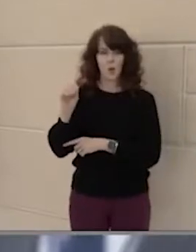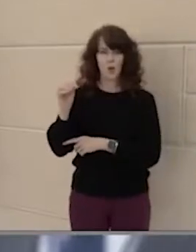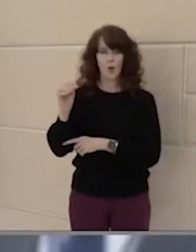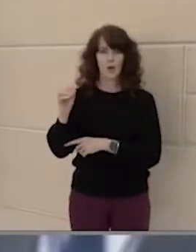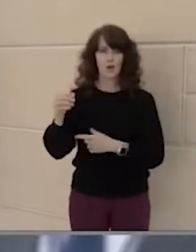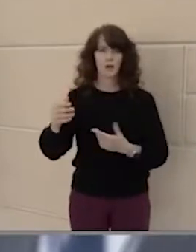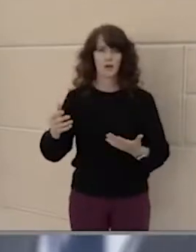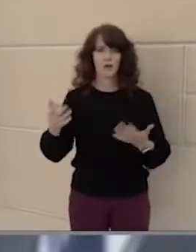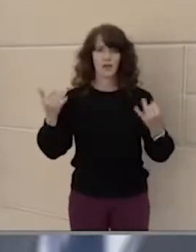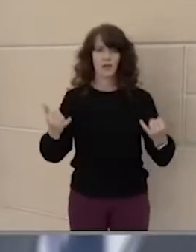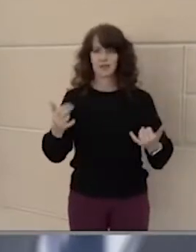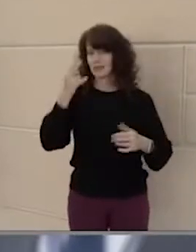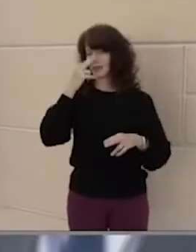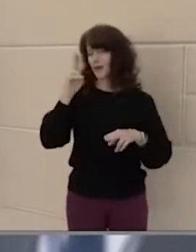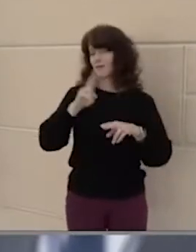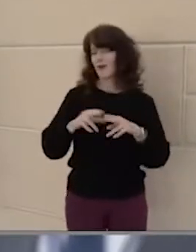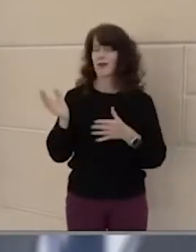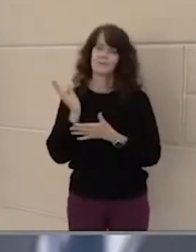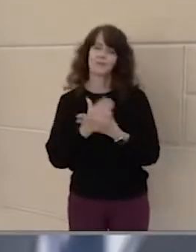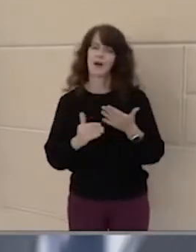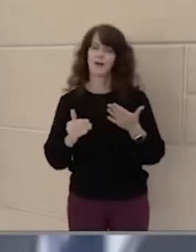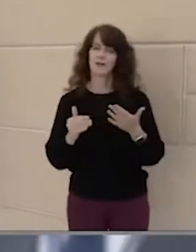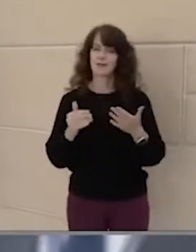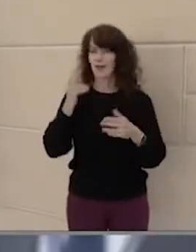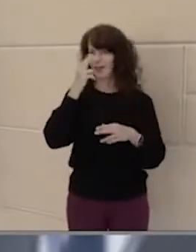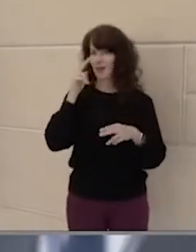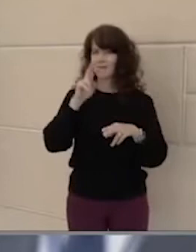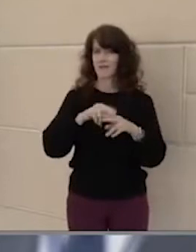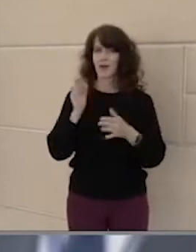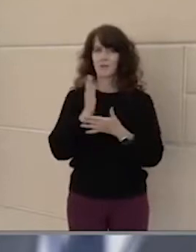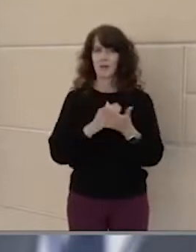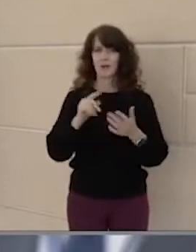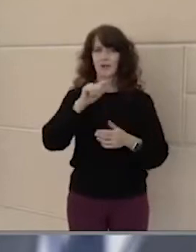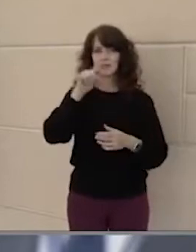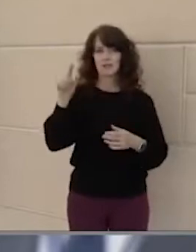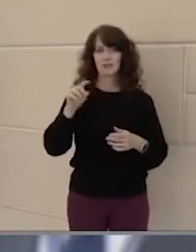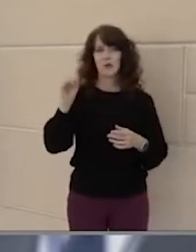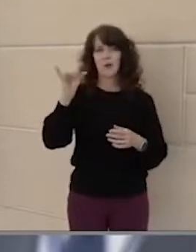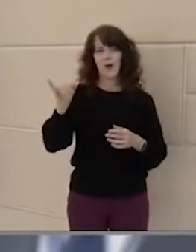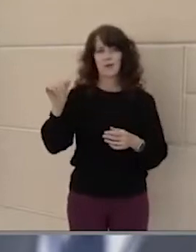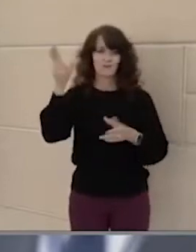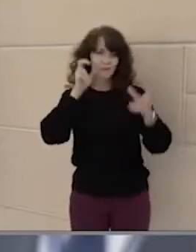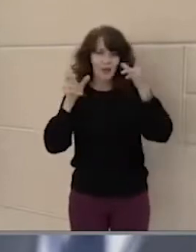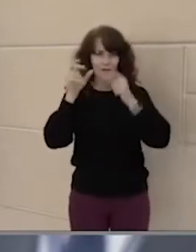this is the fun part, Zoya, we get to hear from you.